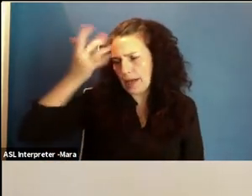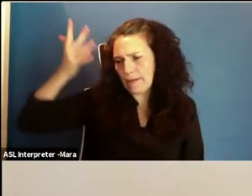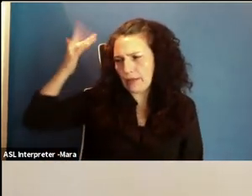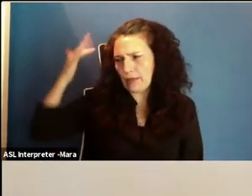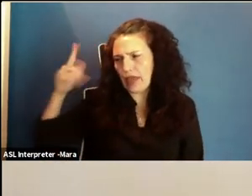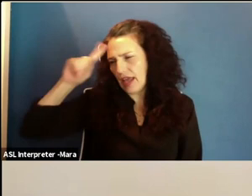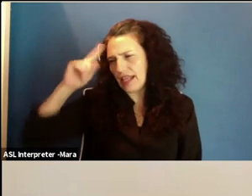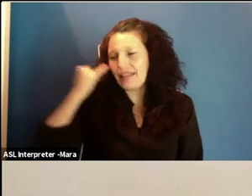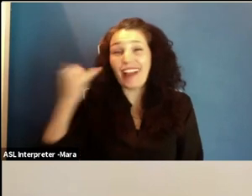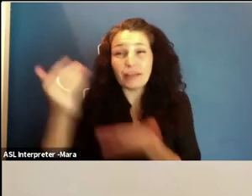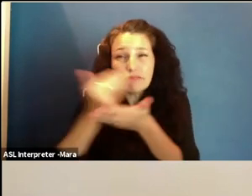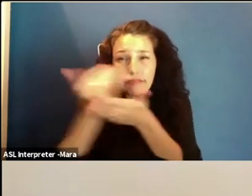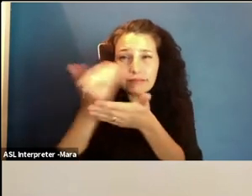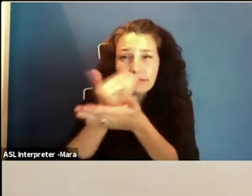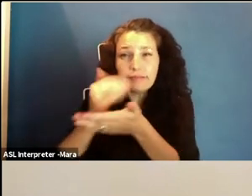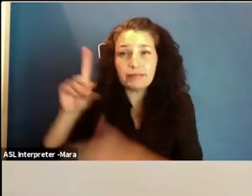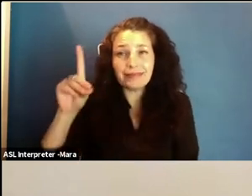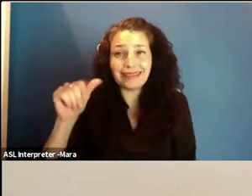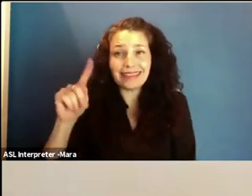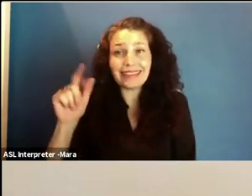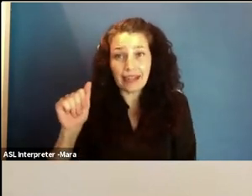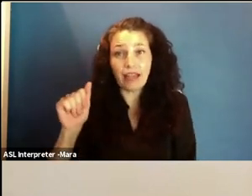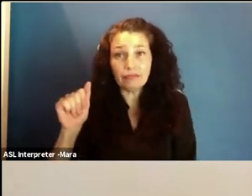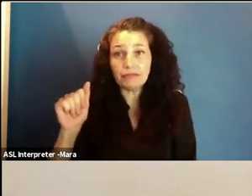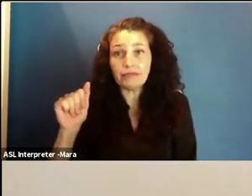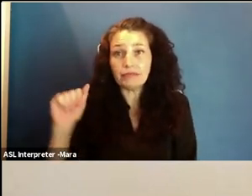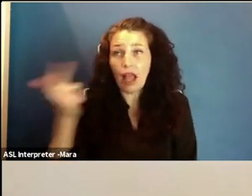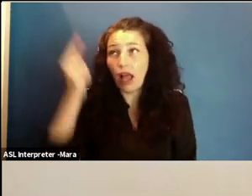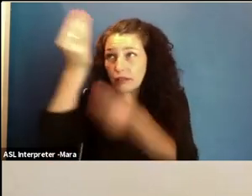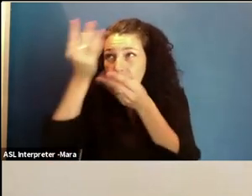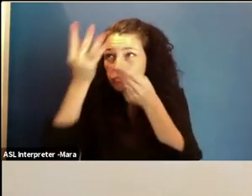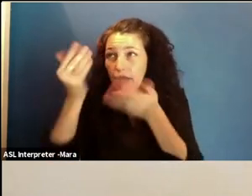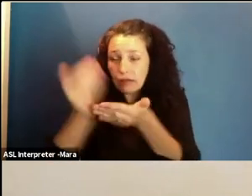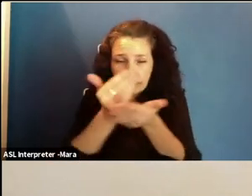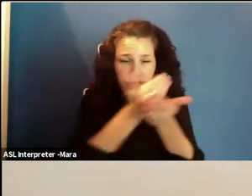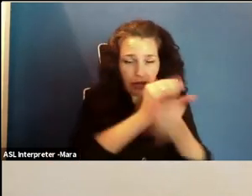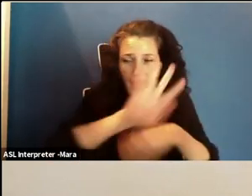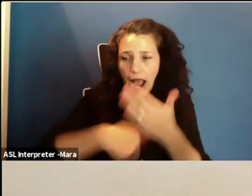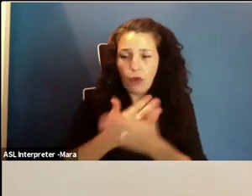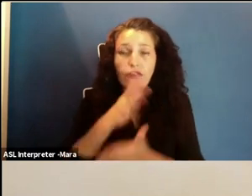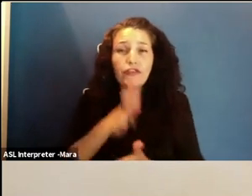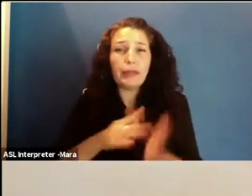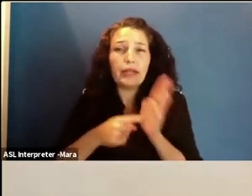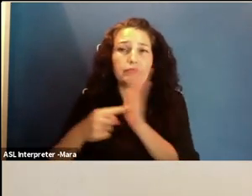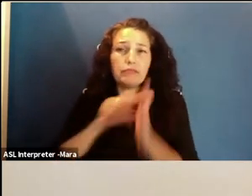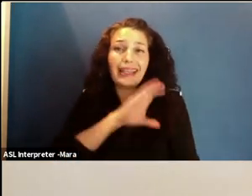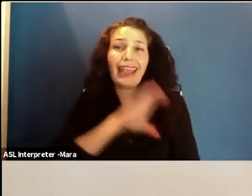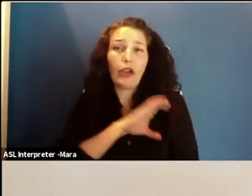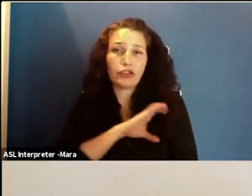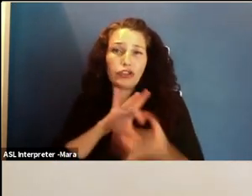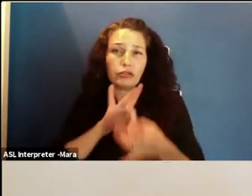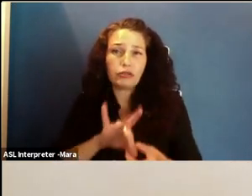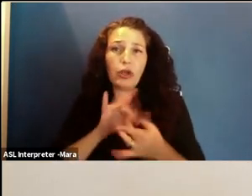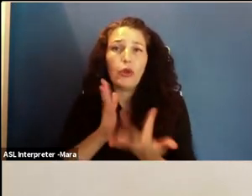data on the way that female characters were being presented in entertainment media for